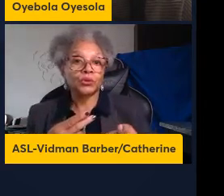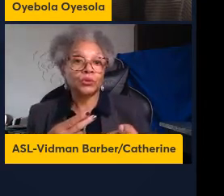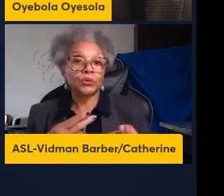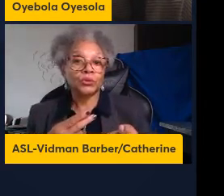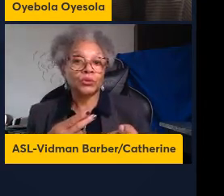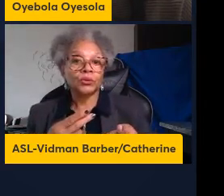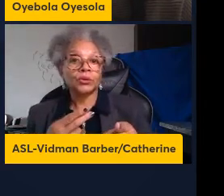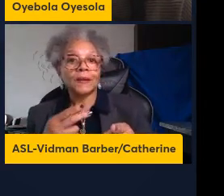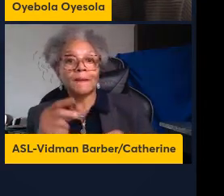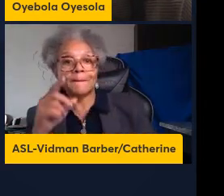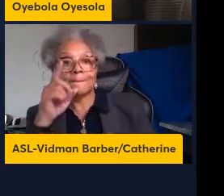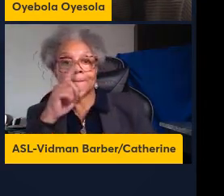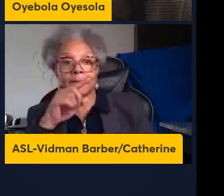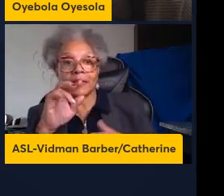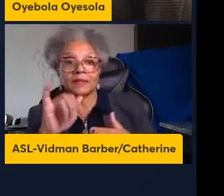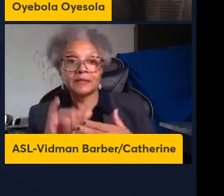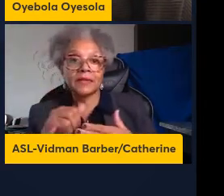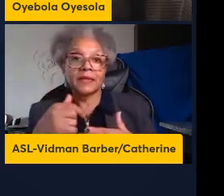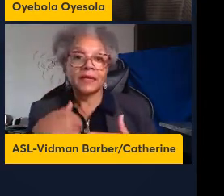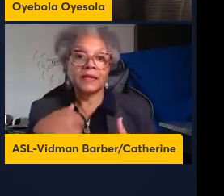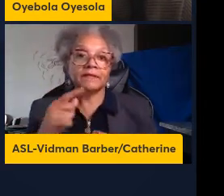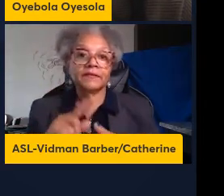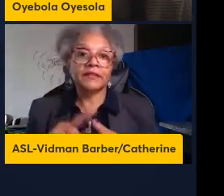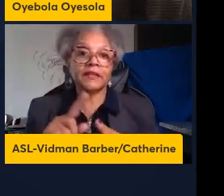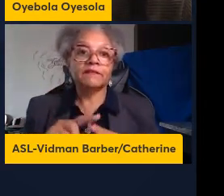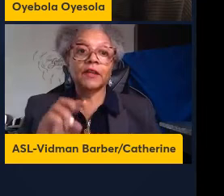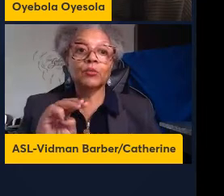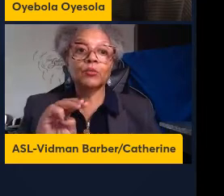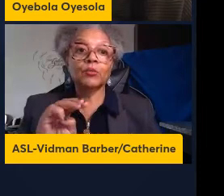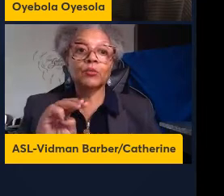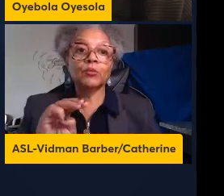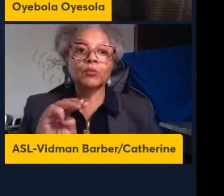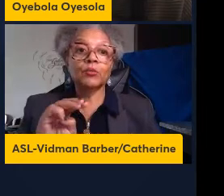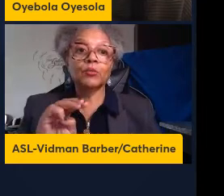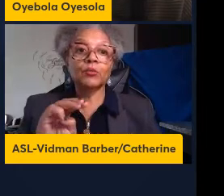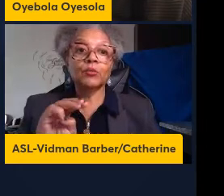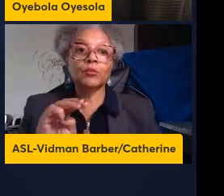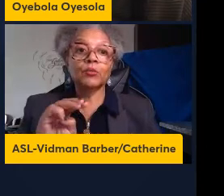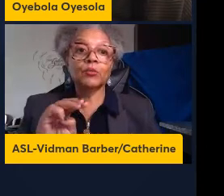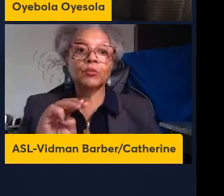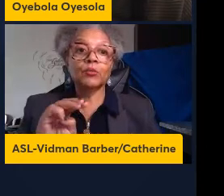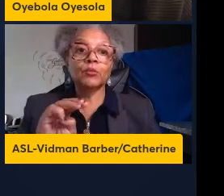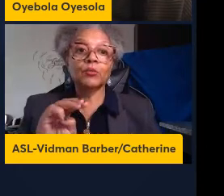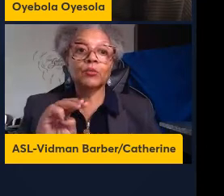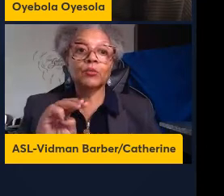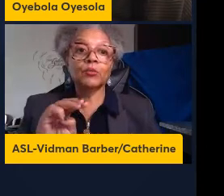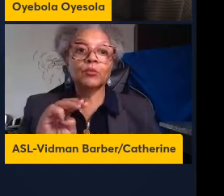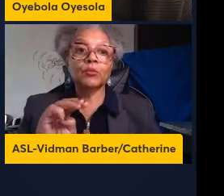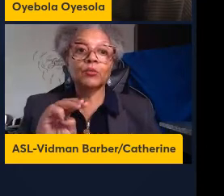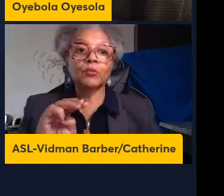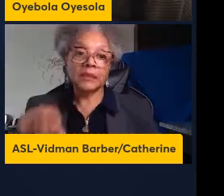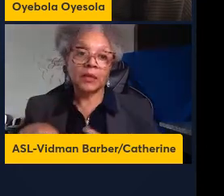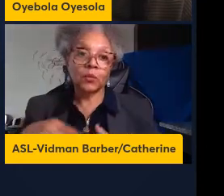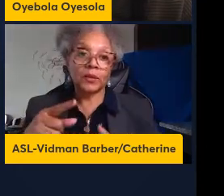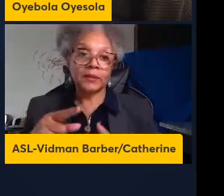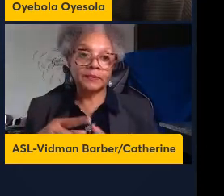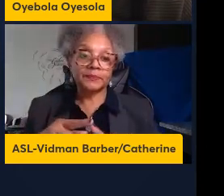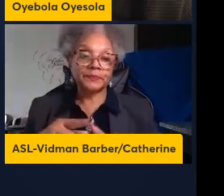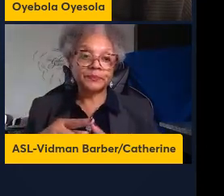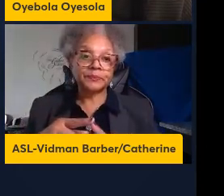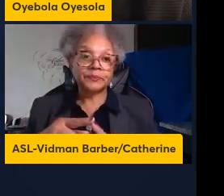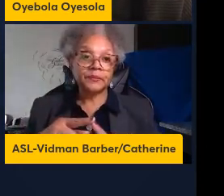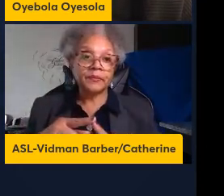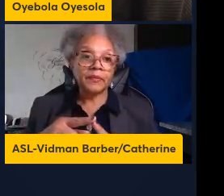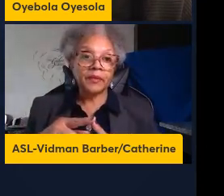mice that have point mutations as well as wild type mice and when the